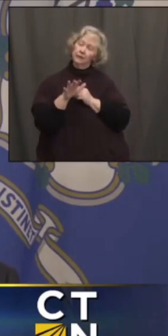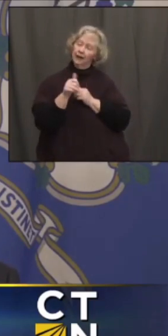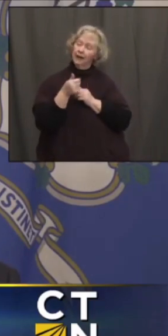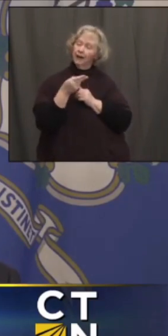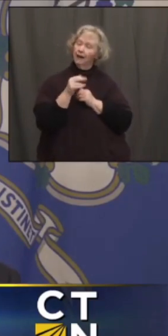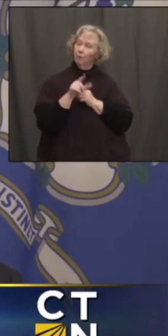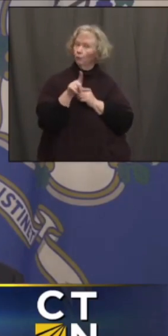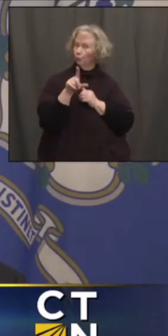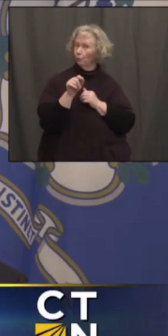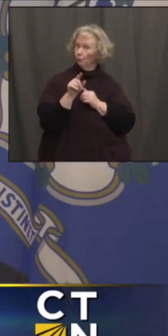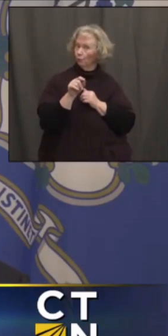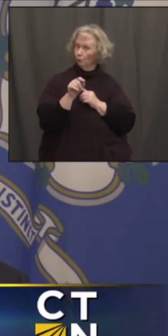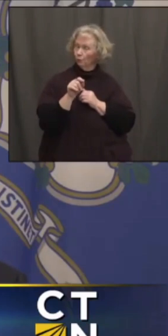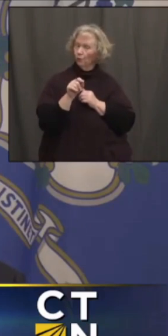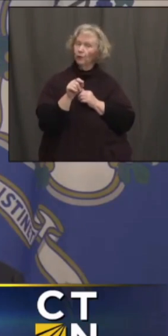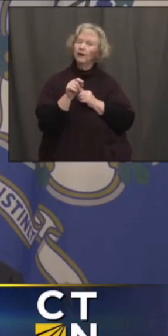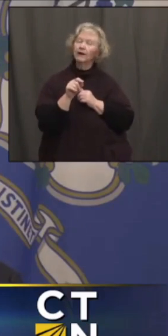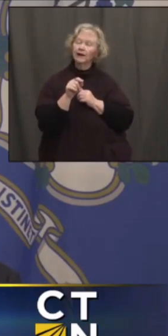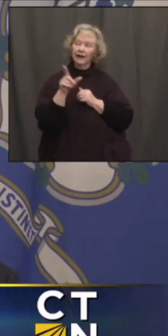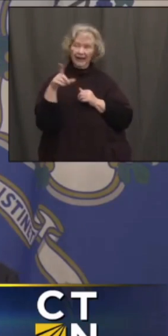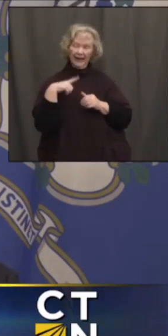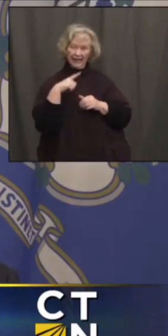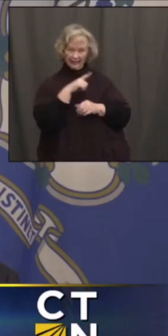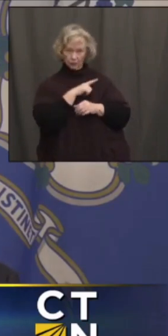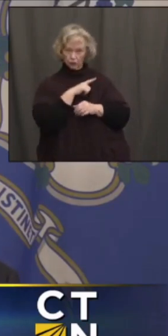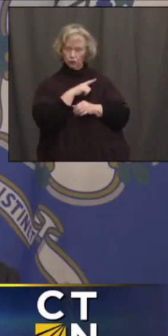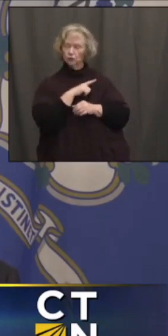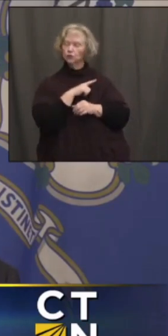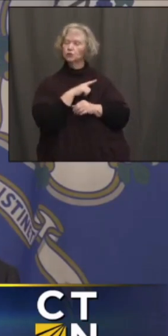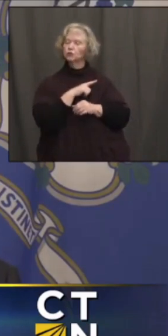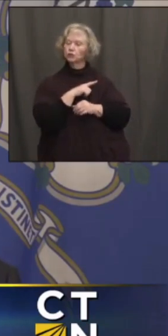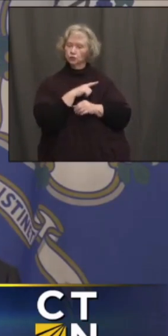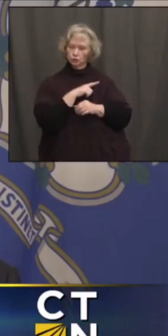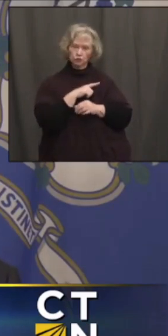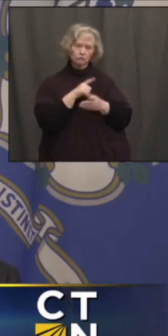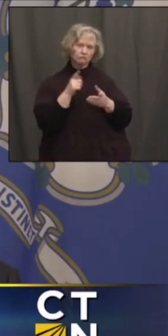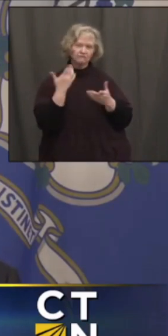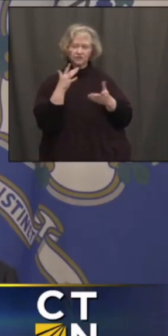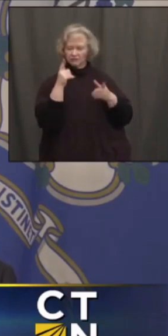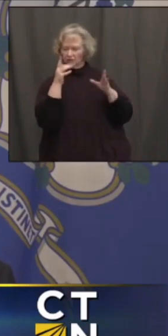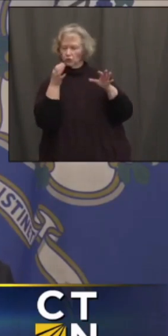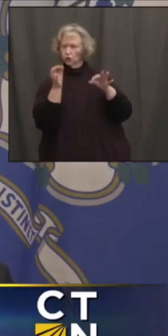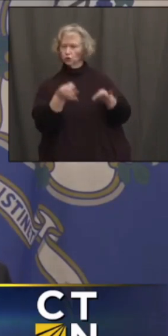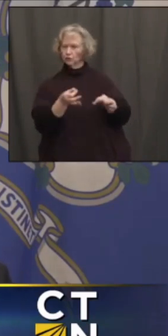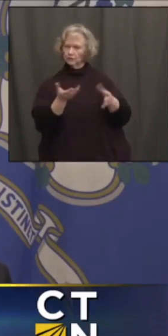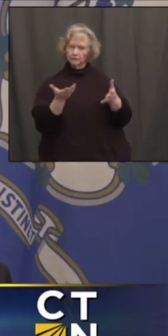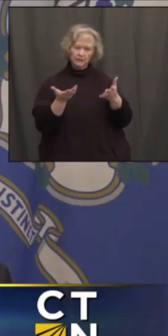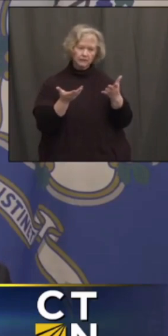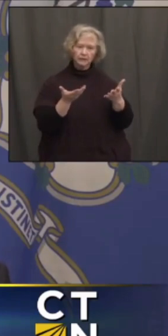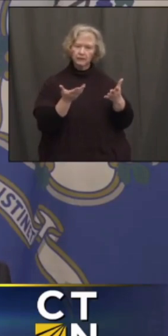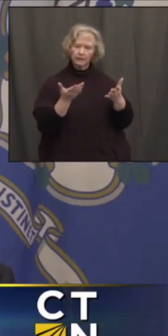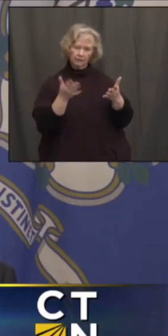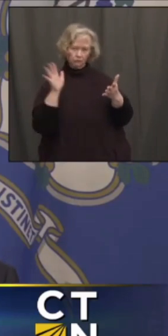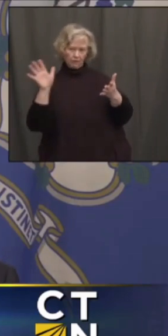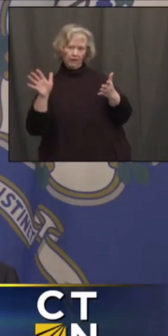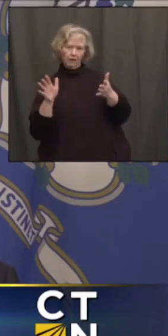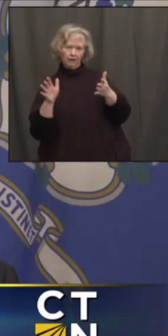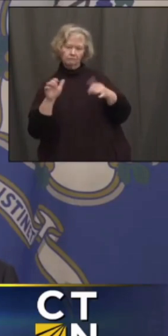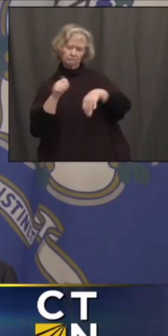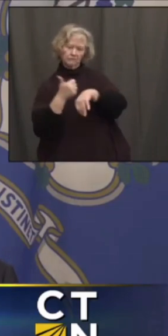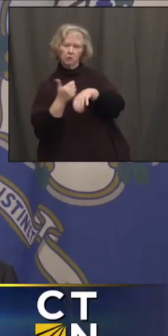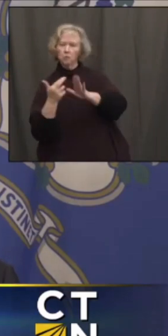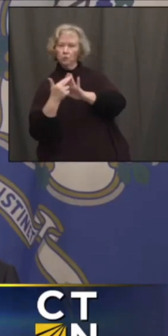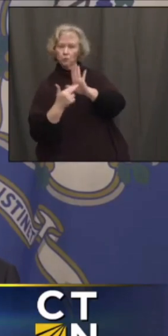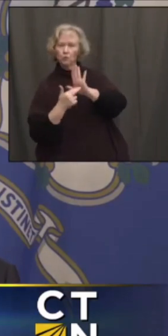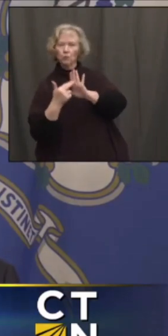20th, to be exact, at that point the legislature will have a determinative say in terms of what else they'd like to change